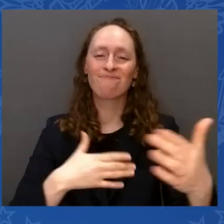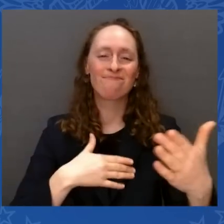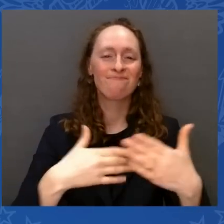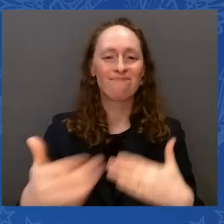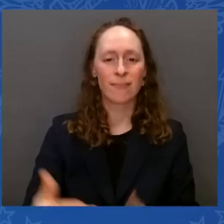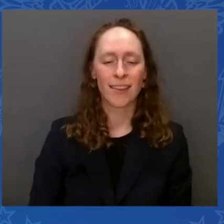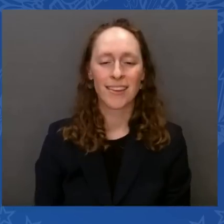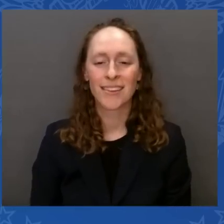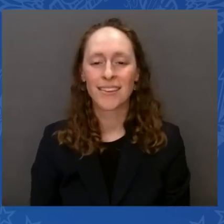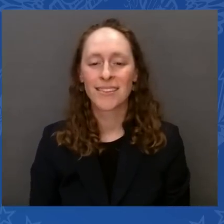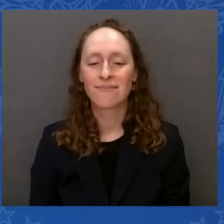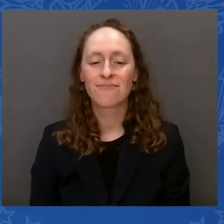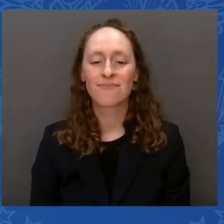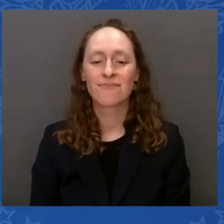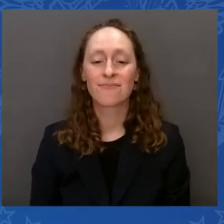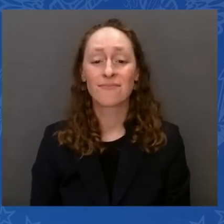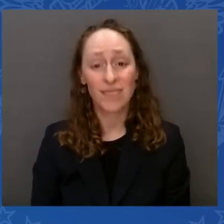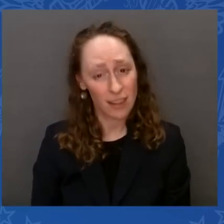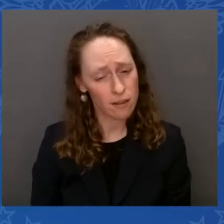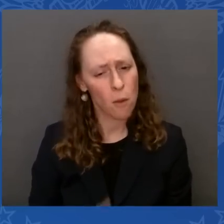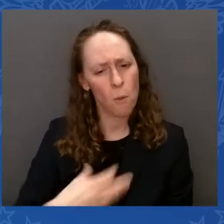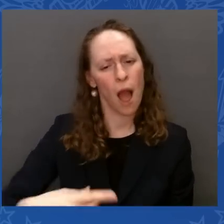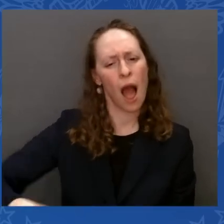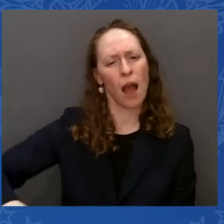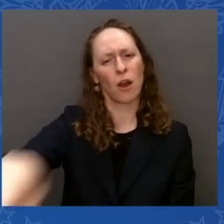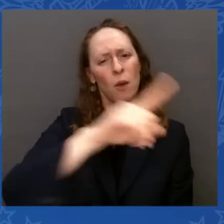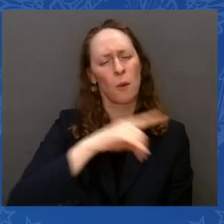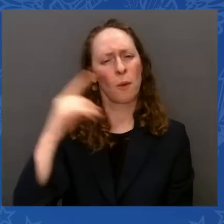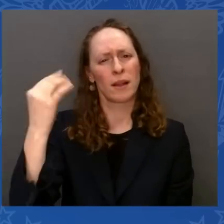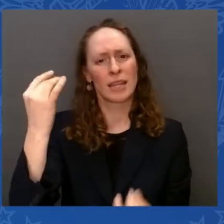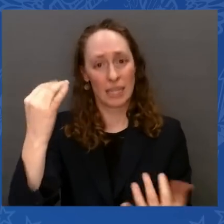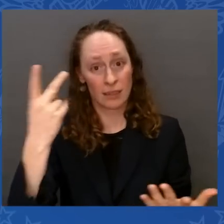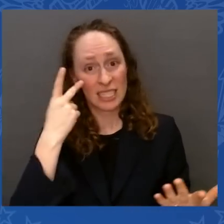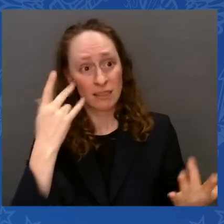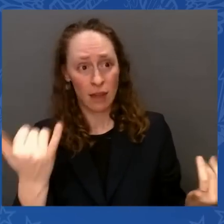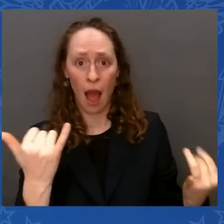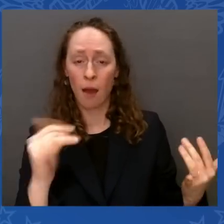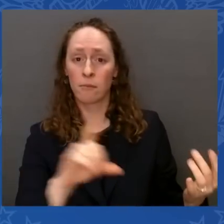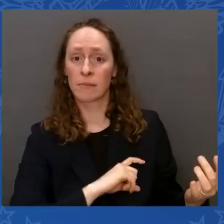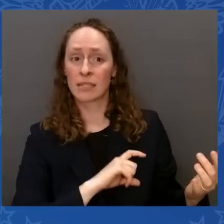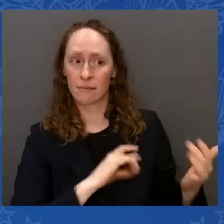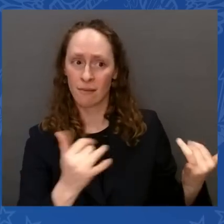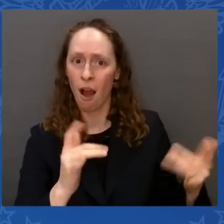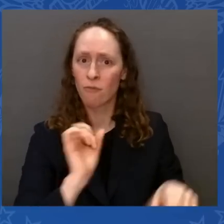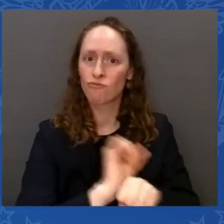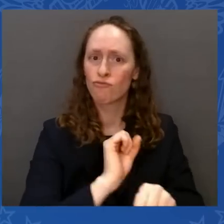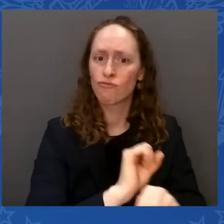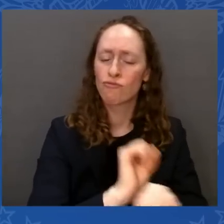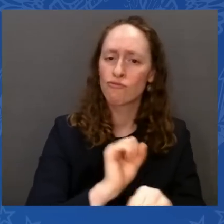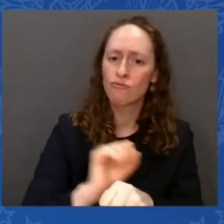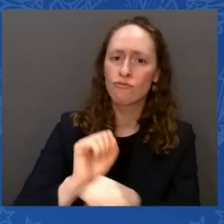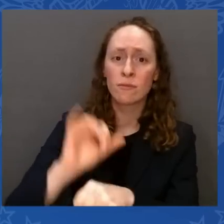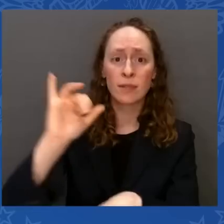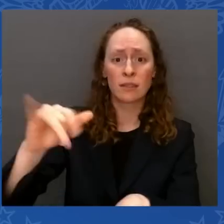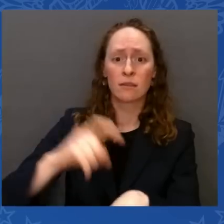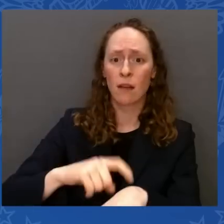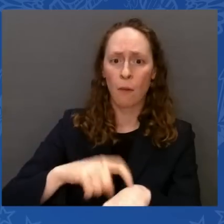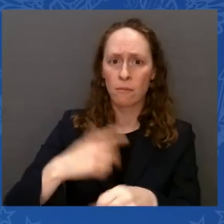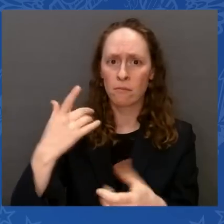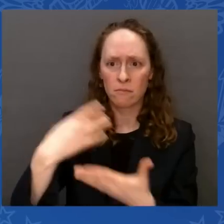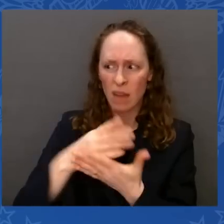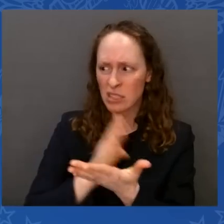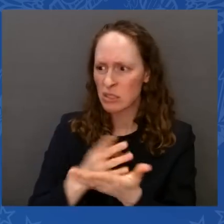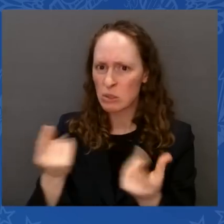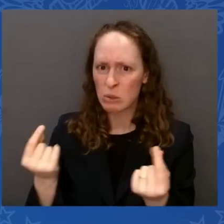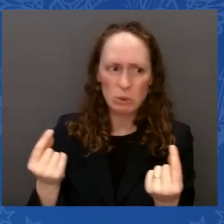put cops back in the beat because they couldn't afford — they didn't have the budgets to pay for them. Kept teachers in the classroom. That was — in each of